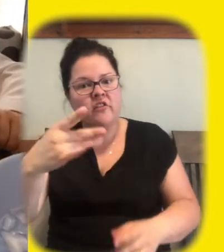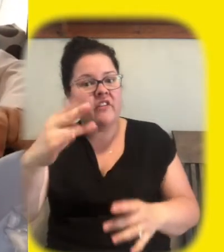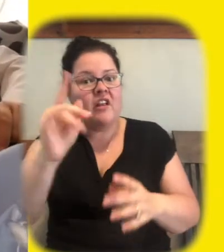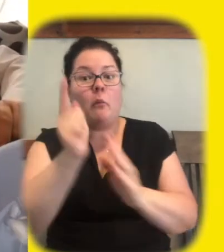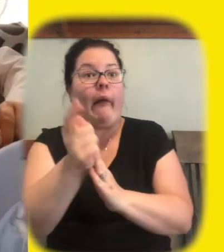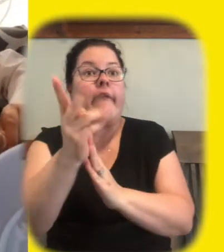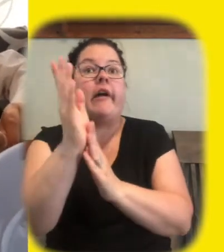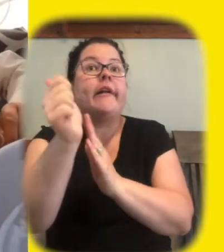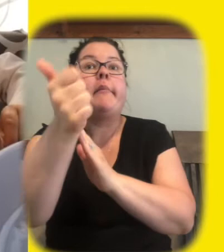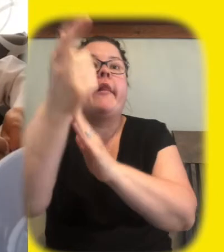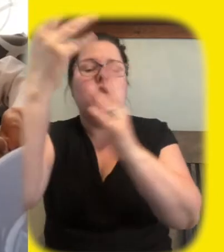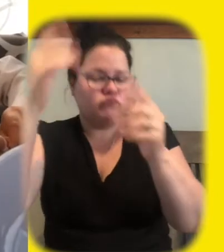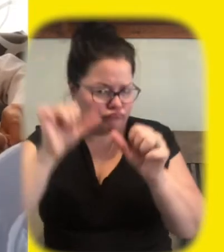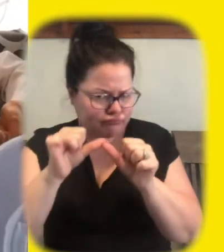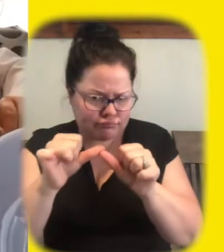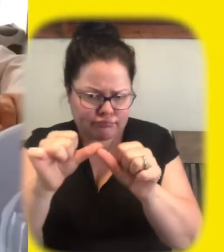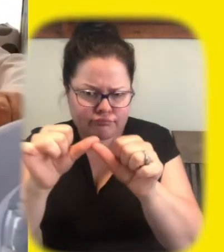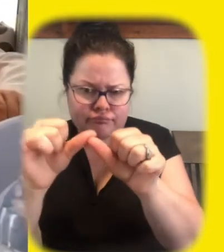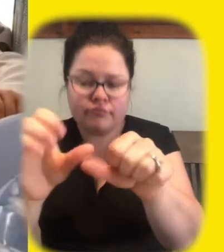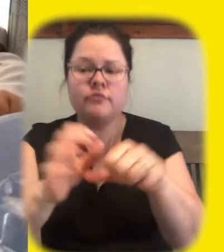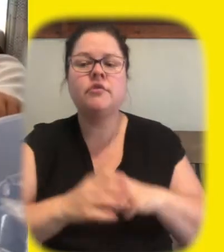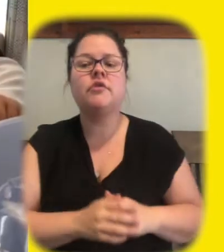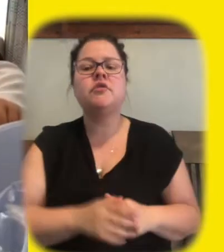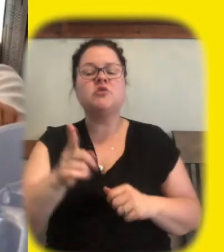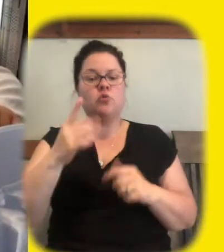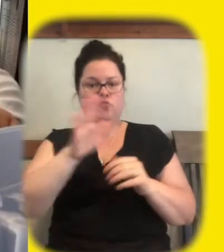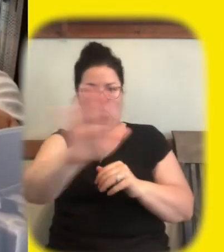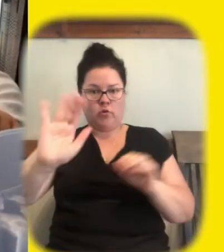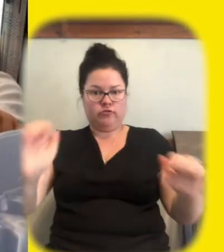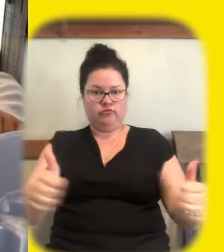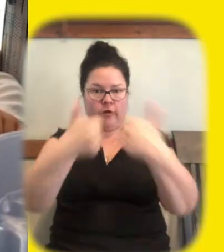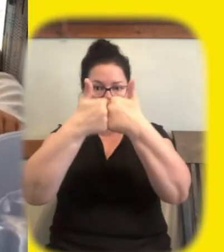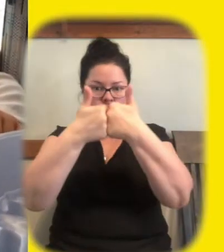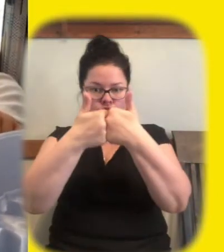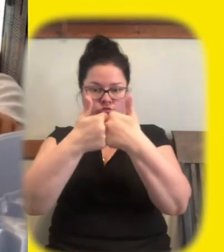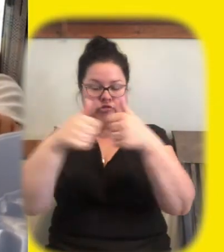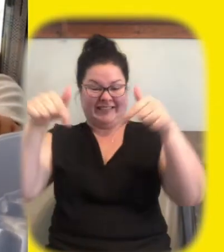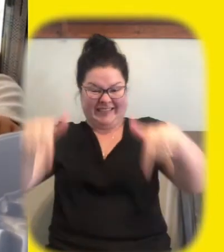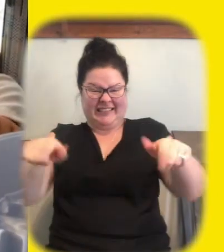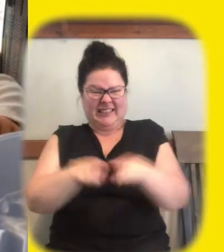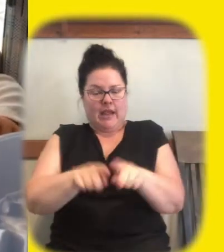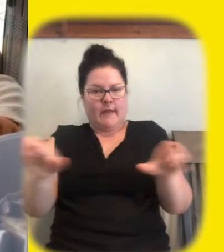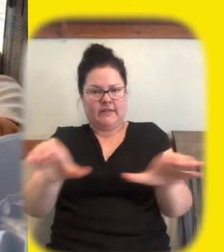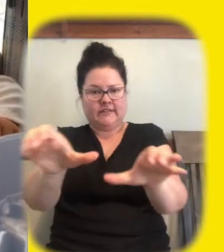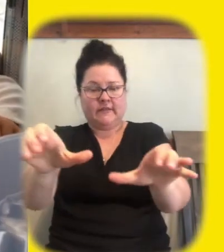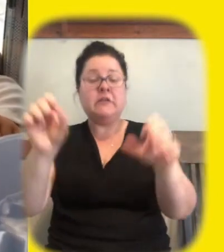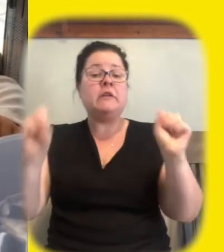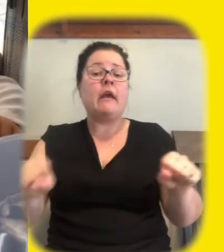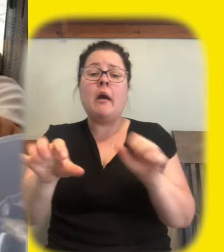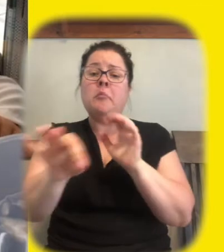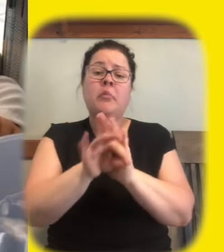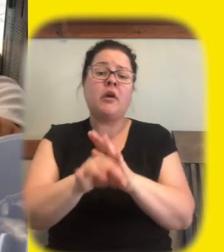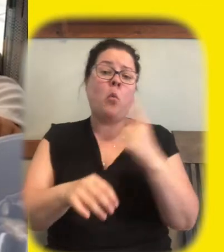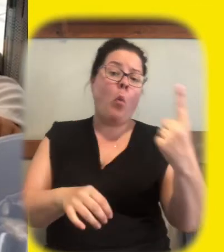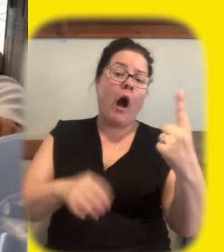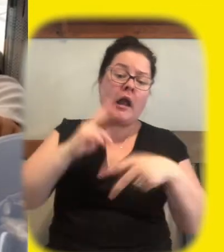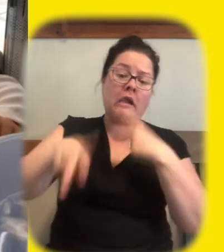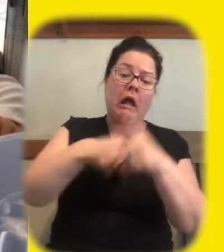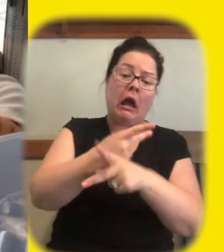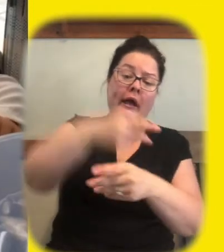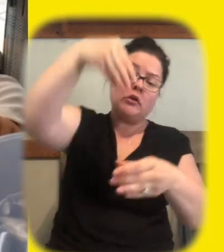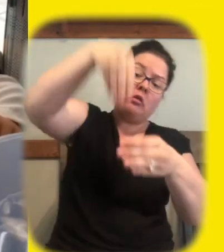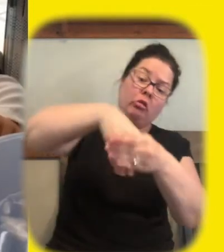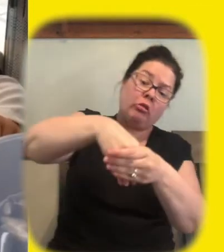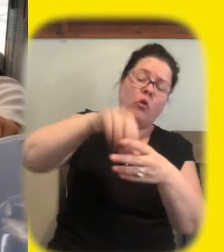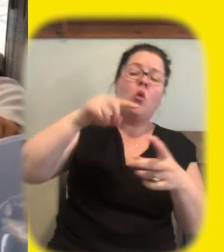we would like you to post as your challenge try this activity you can do it with one or two or as many